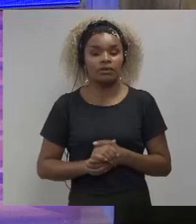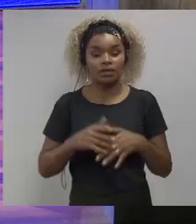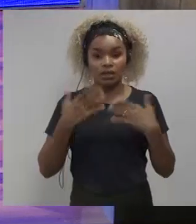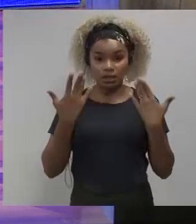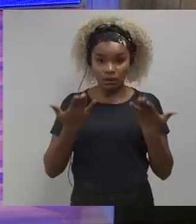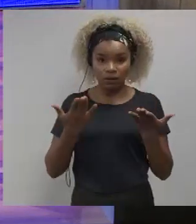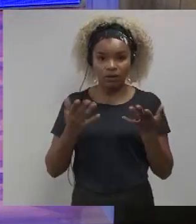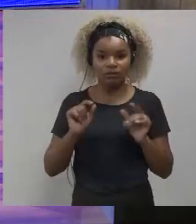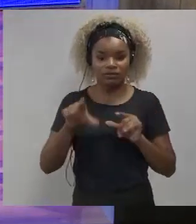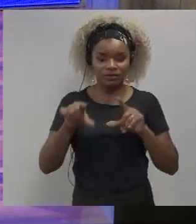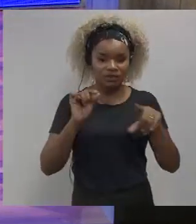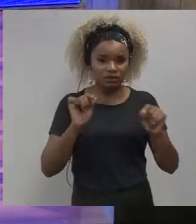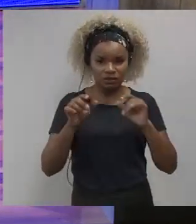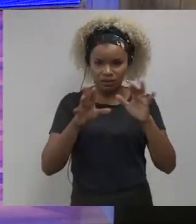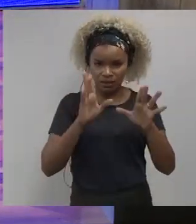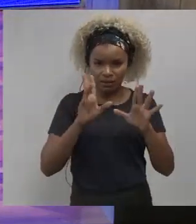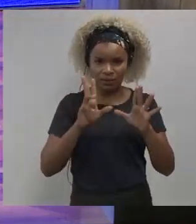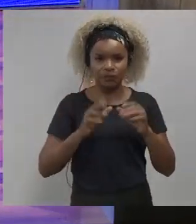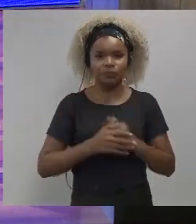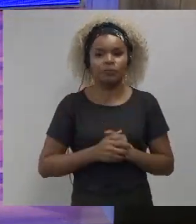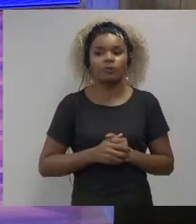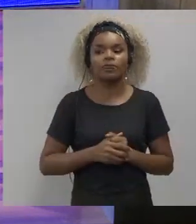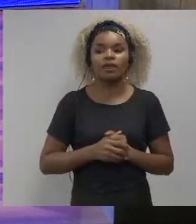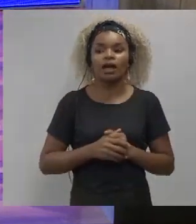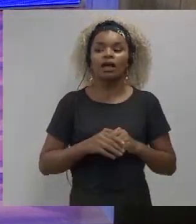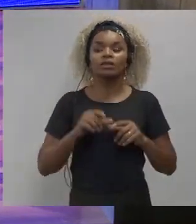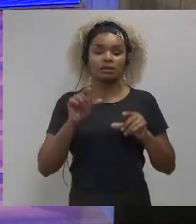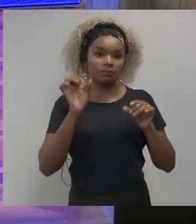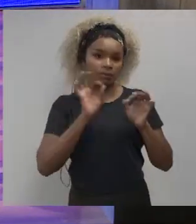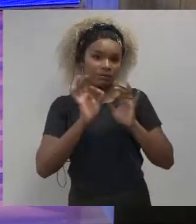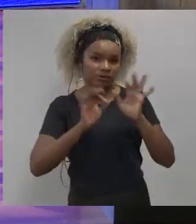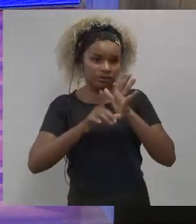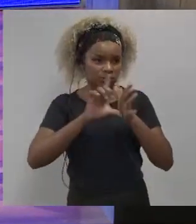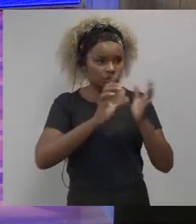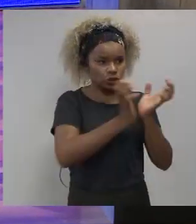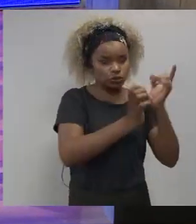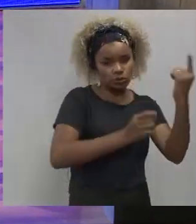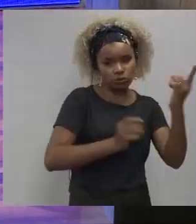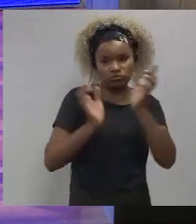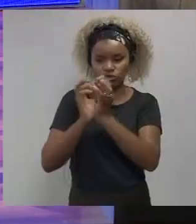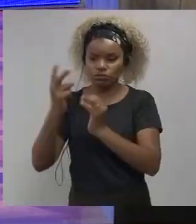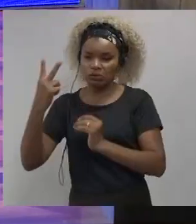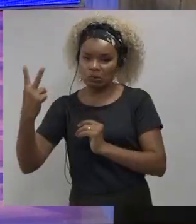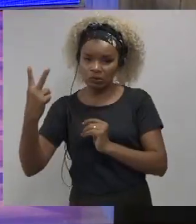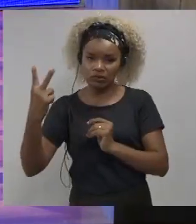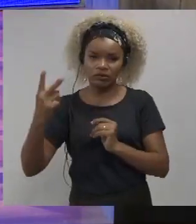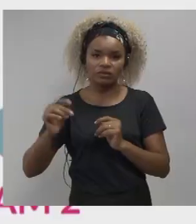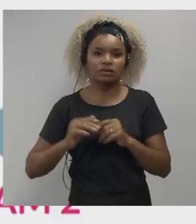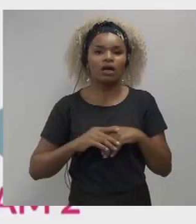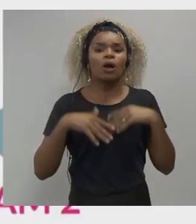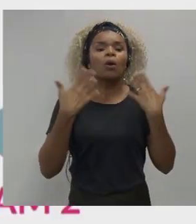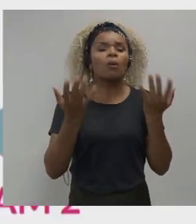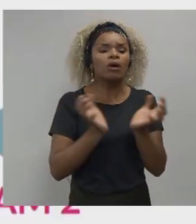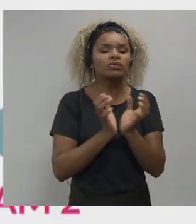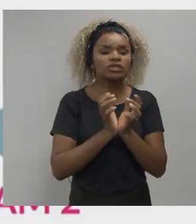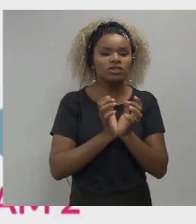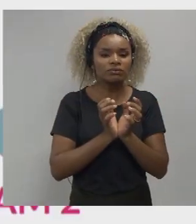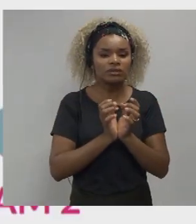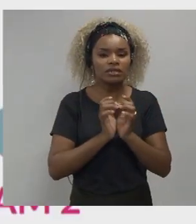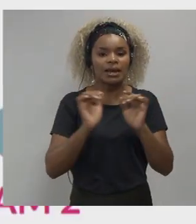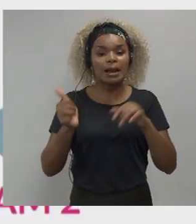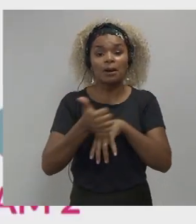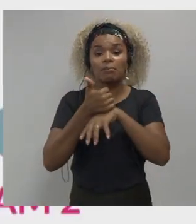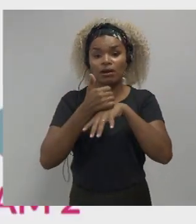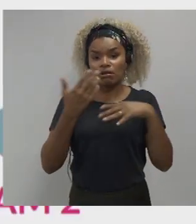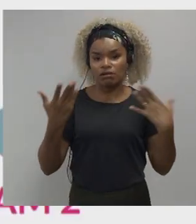of the um prediction of team one and team two which team's prediction is going to be